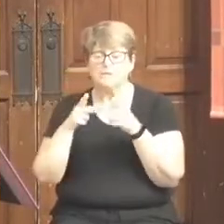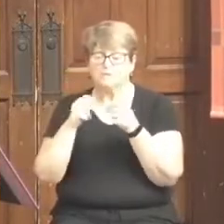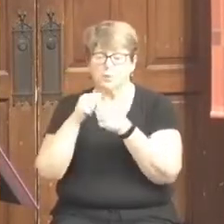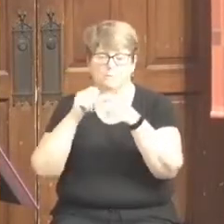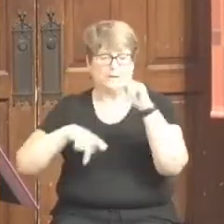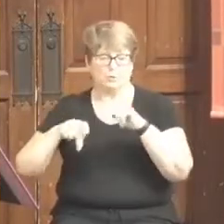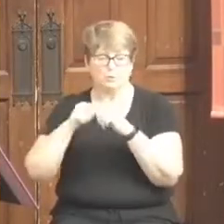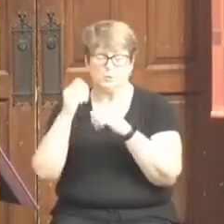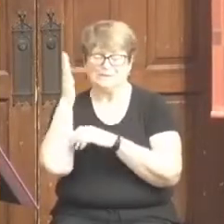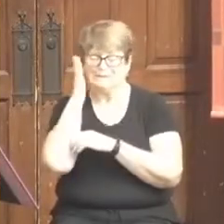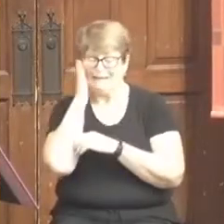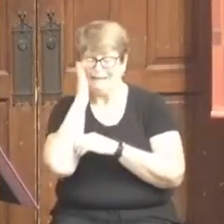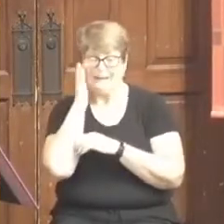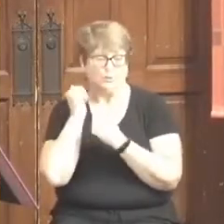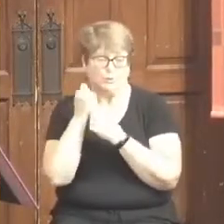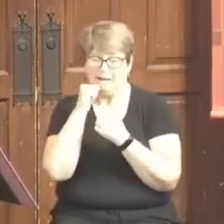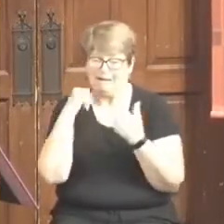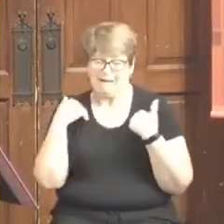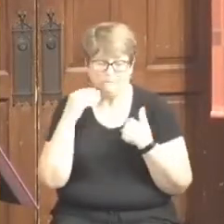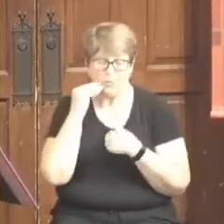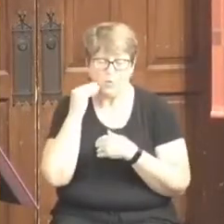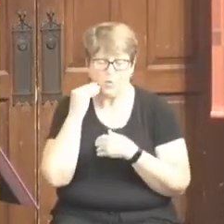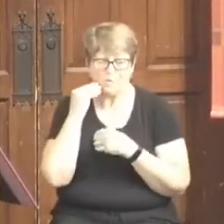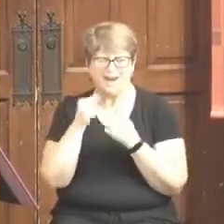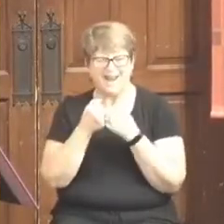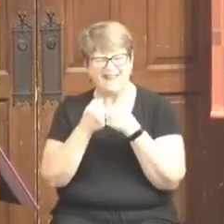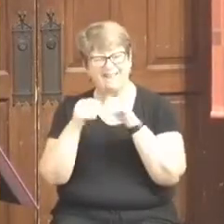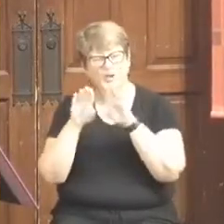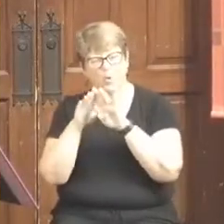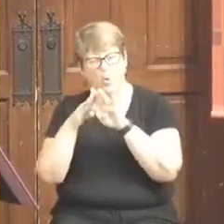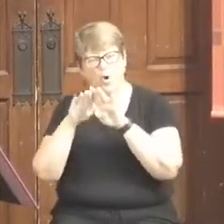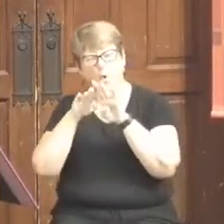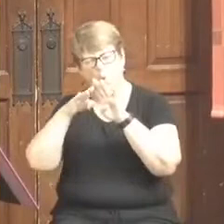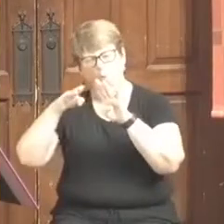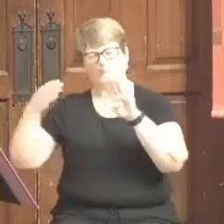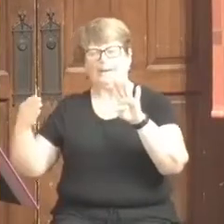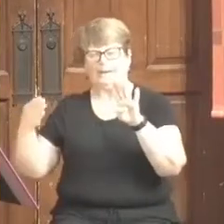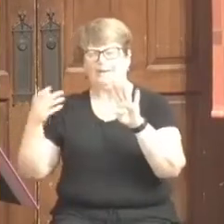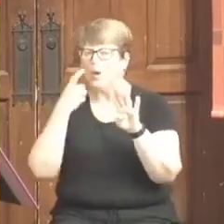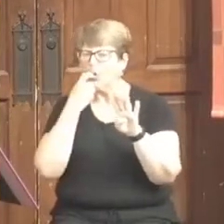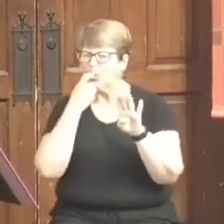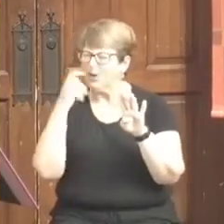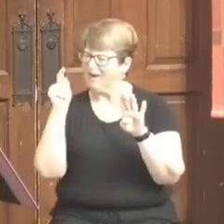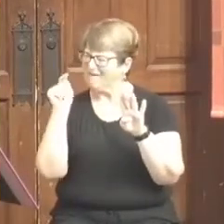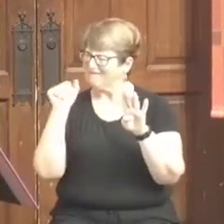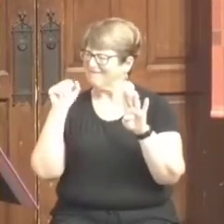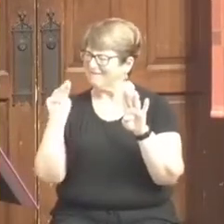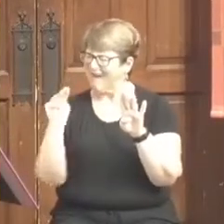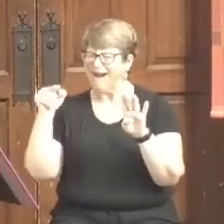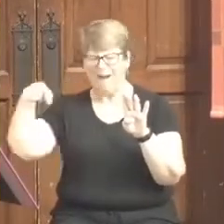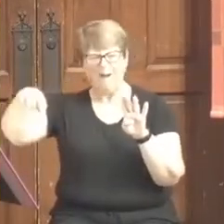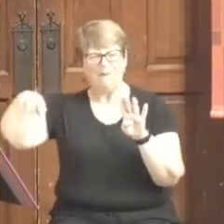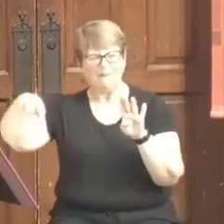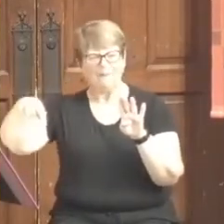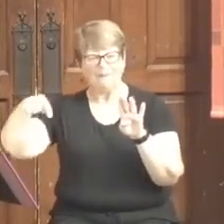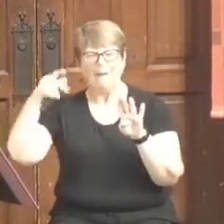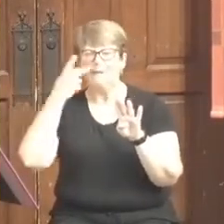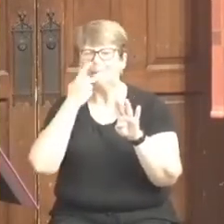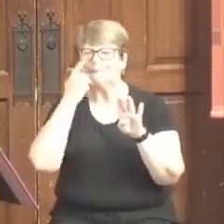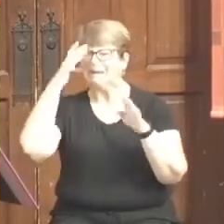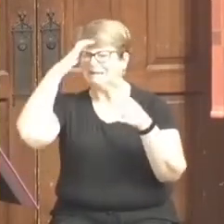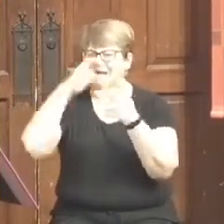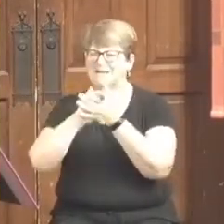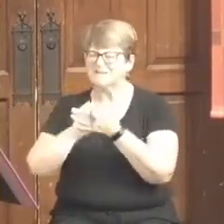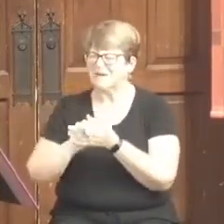and the door opened. And who stood there? Tom, Tom. I said,